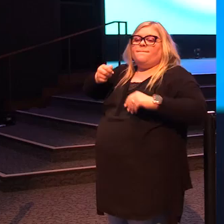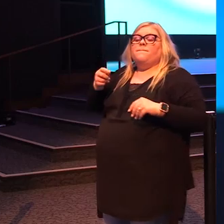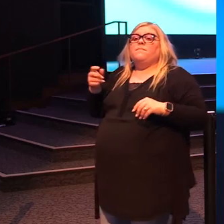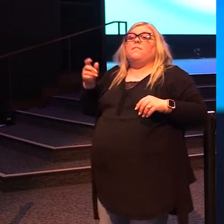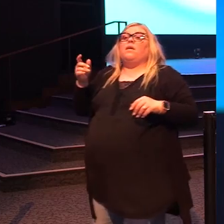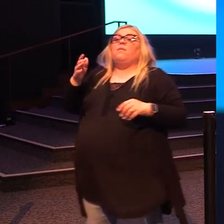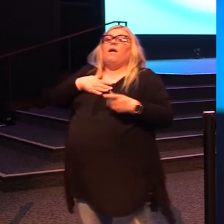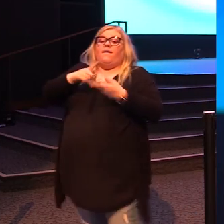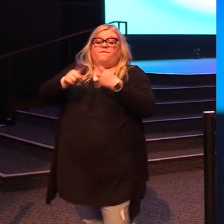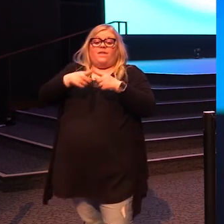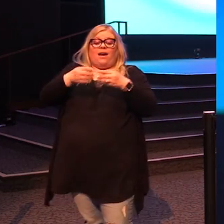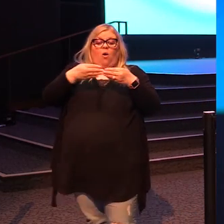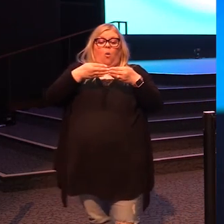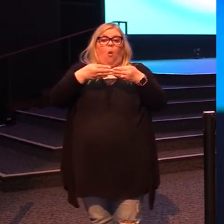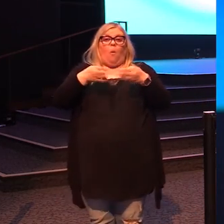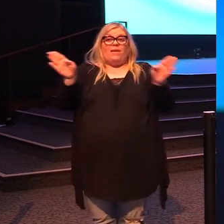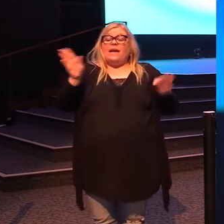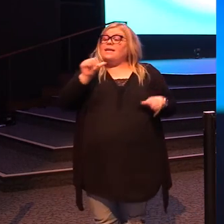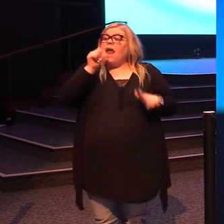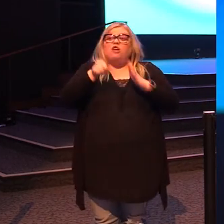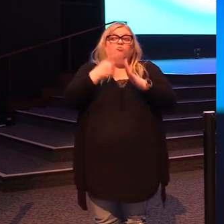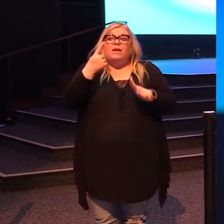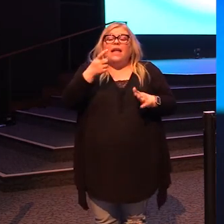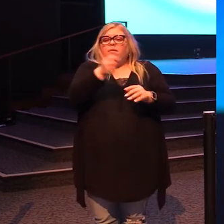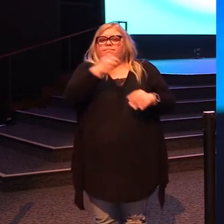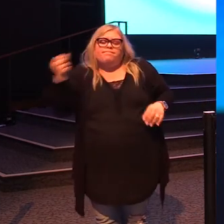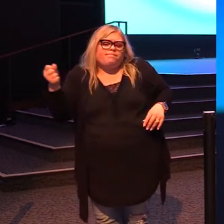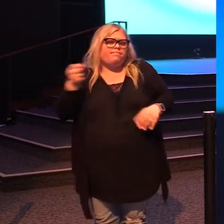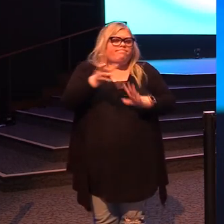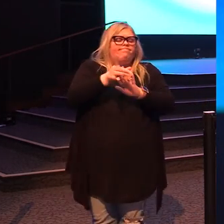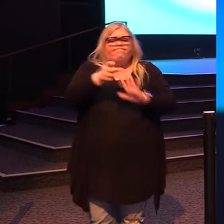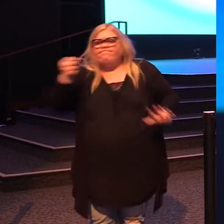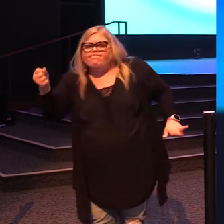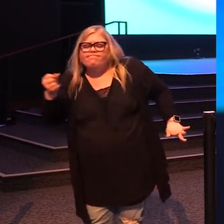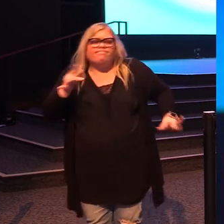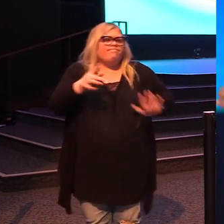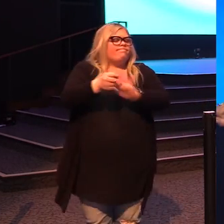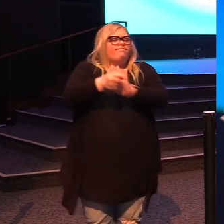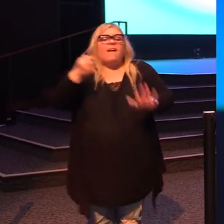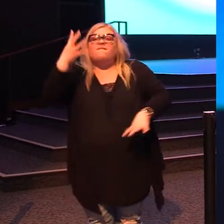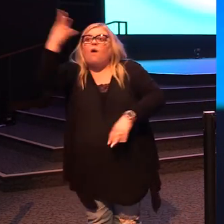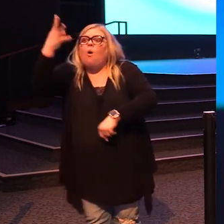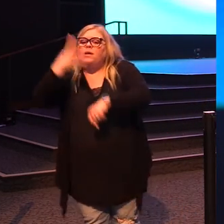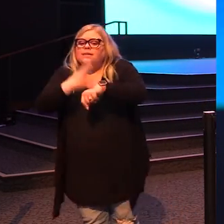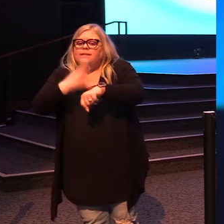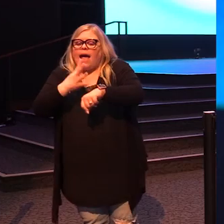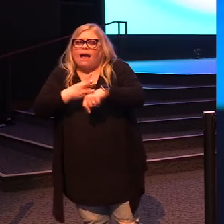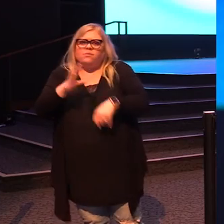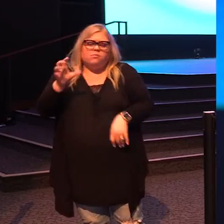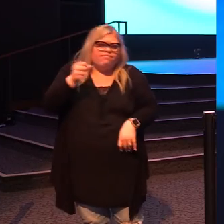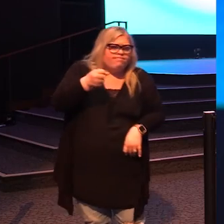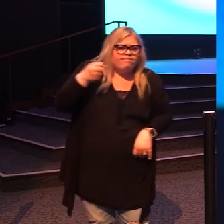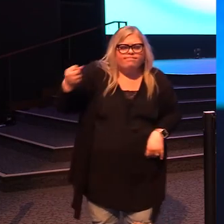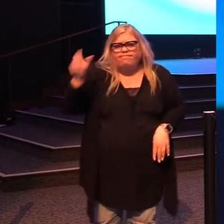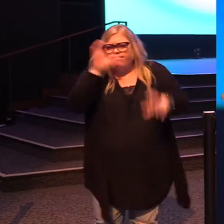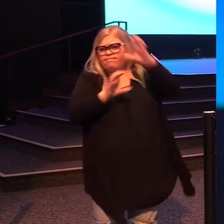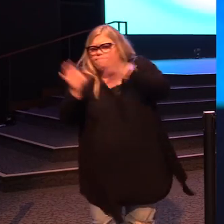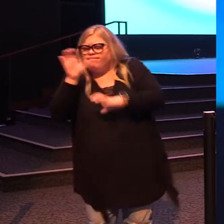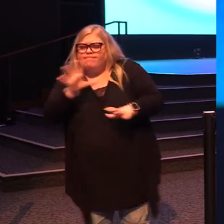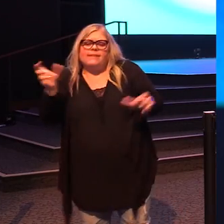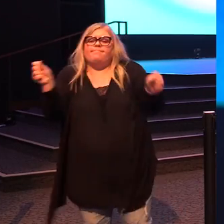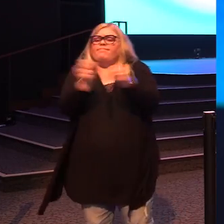those cupboard doors at, not once, not twice, four times. Opened the cupboard doors, searching, seeking,